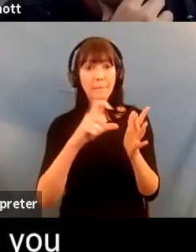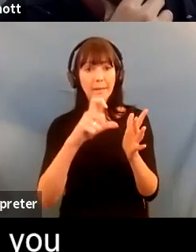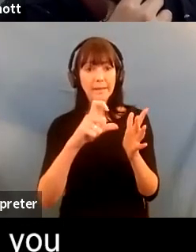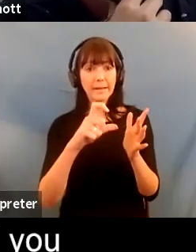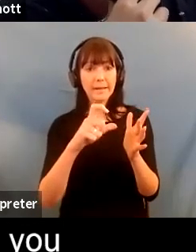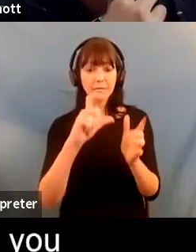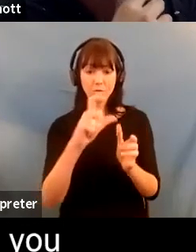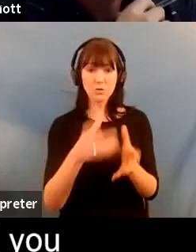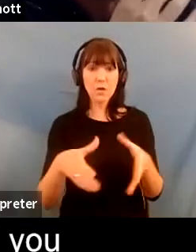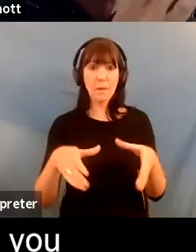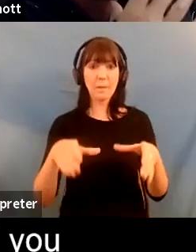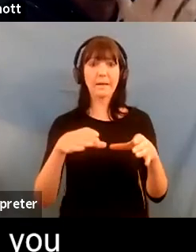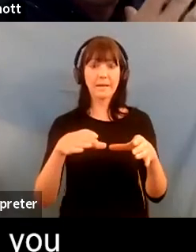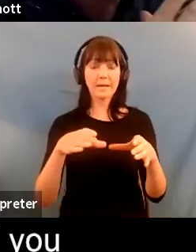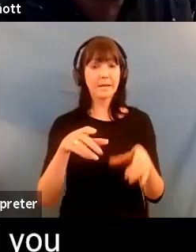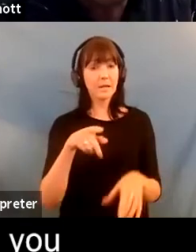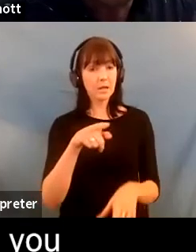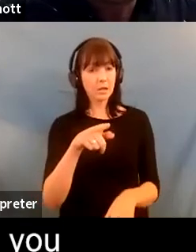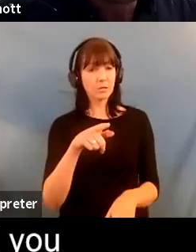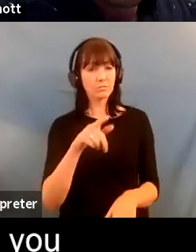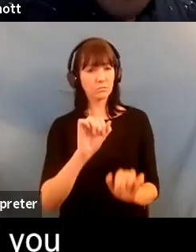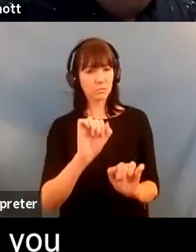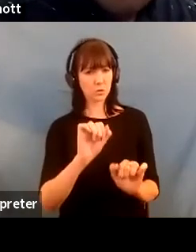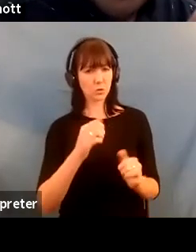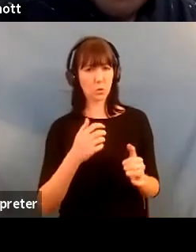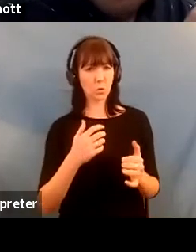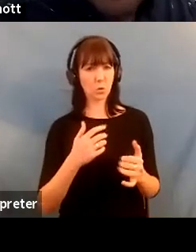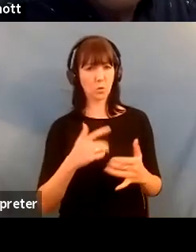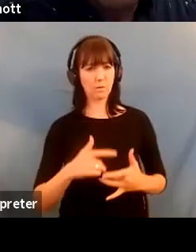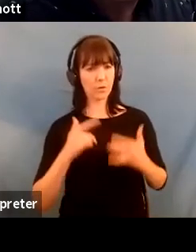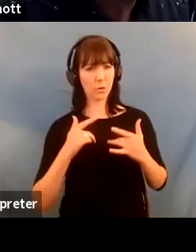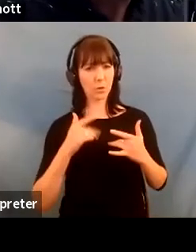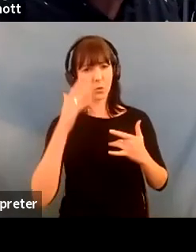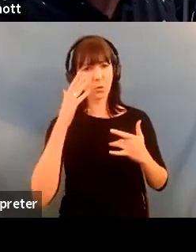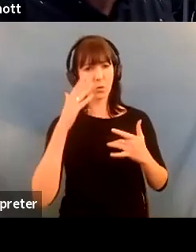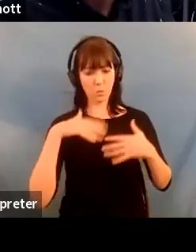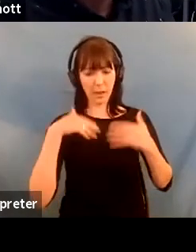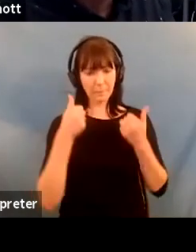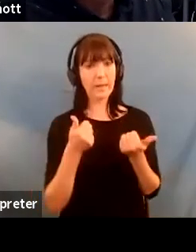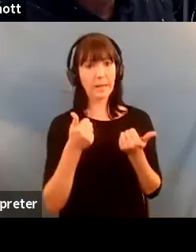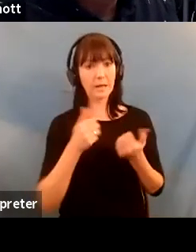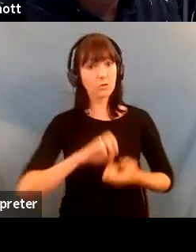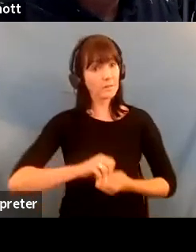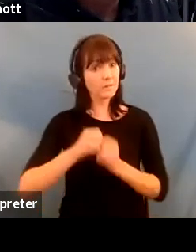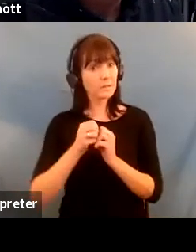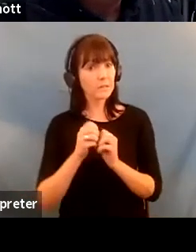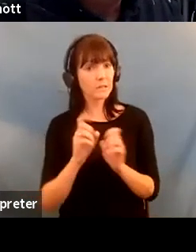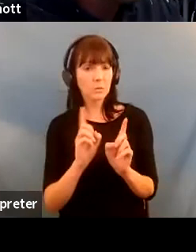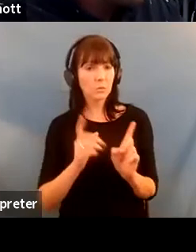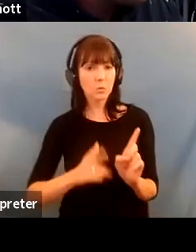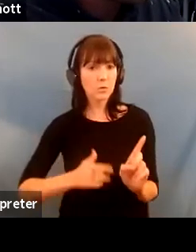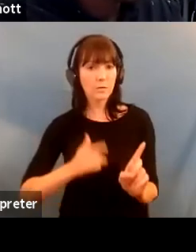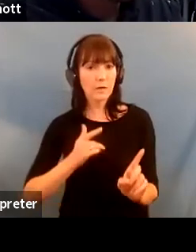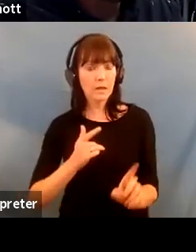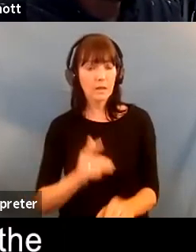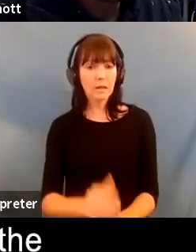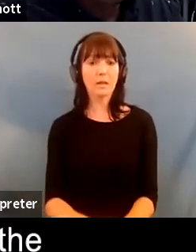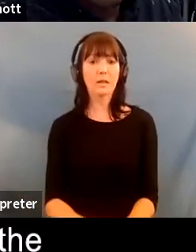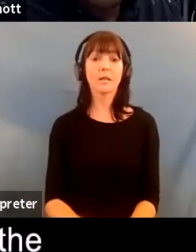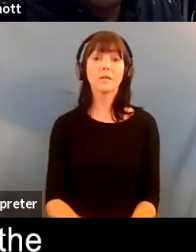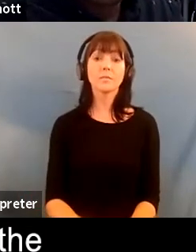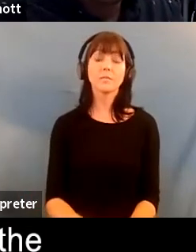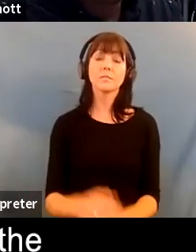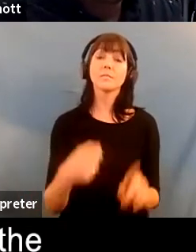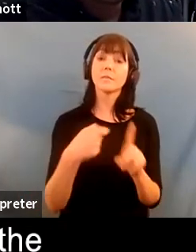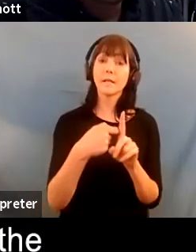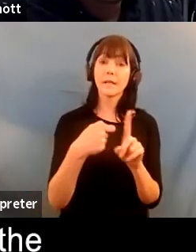studio could you you tell us about your reflections on on well-being and creativity for you yeah um i've not been